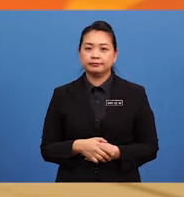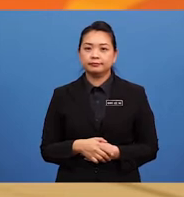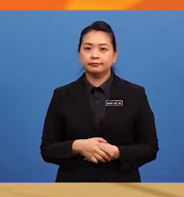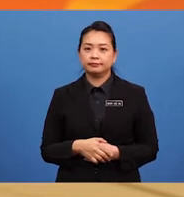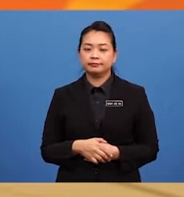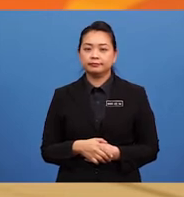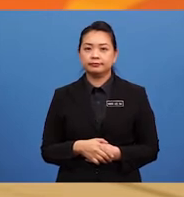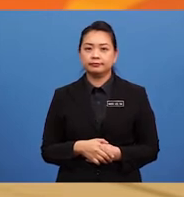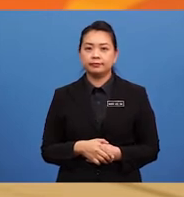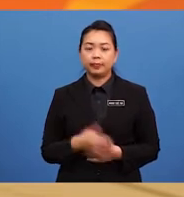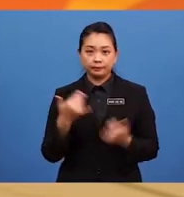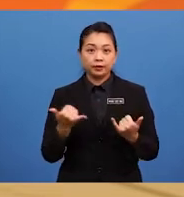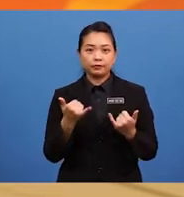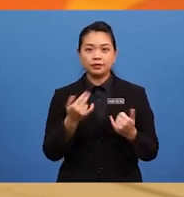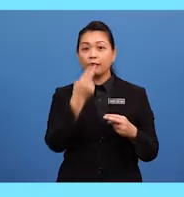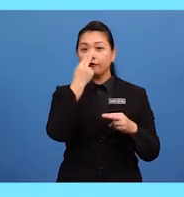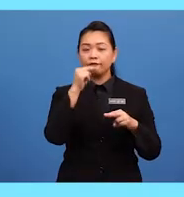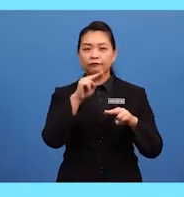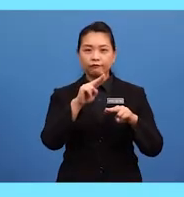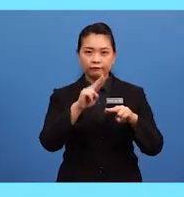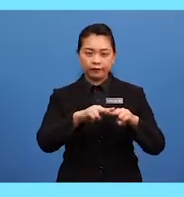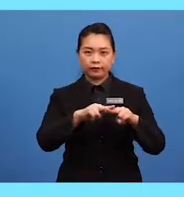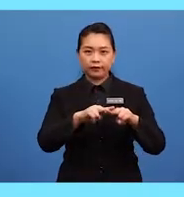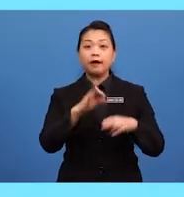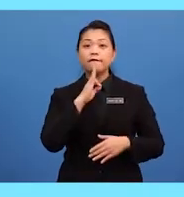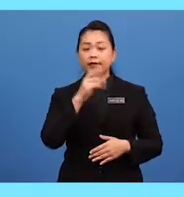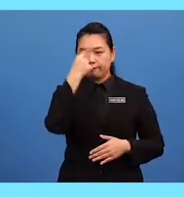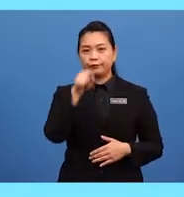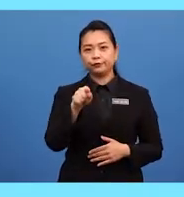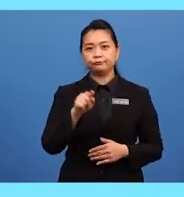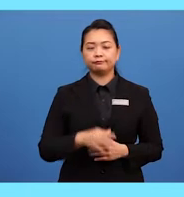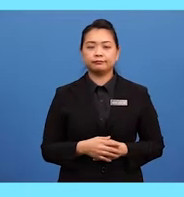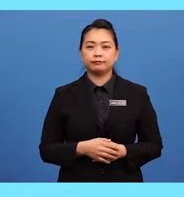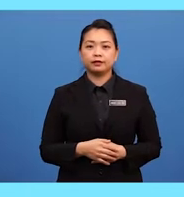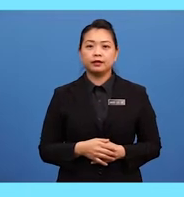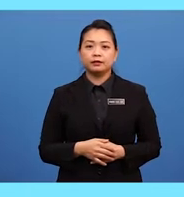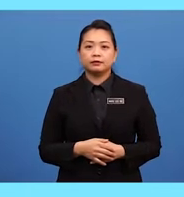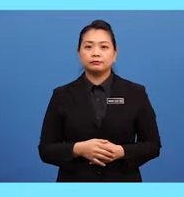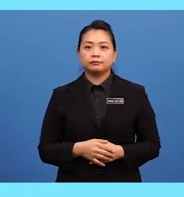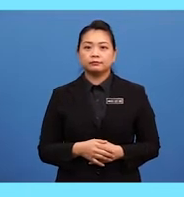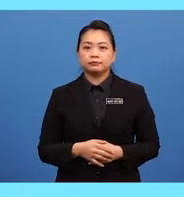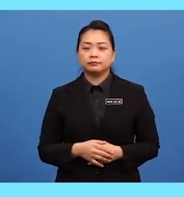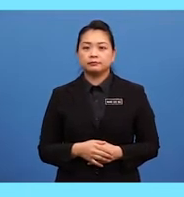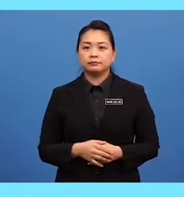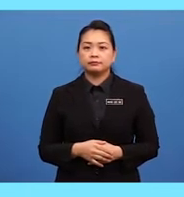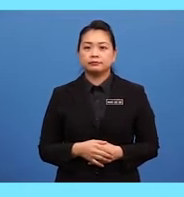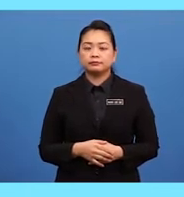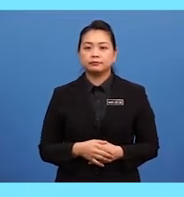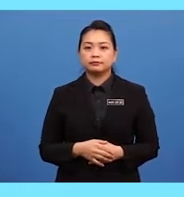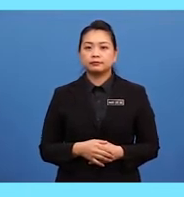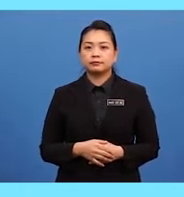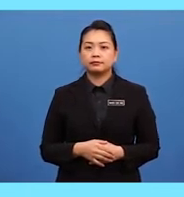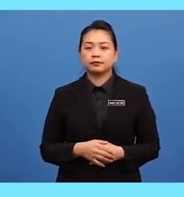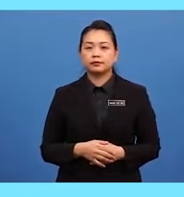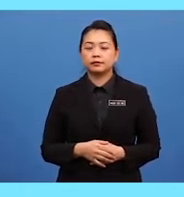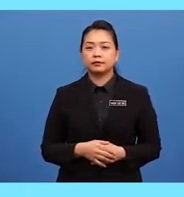Here's some fun fact for you. Even though we have learned that we need to add ES, ES, and